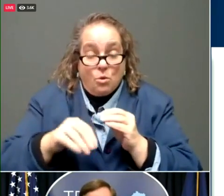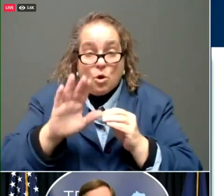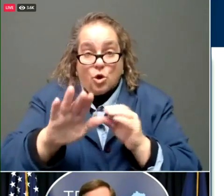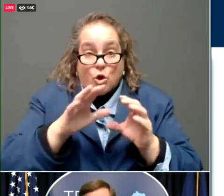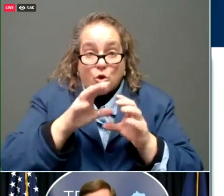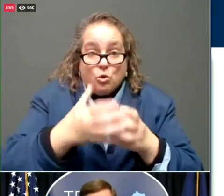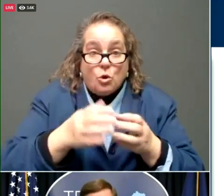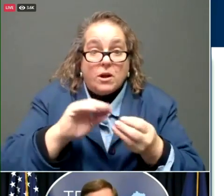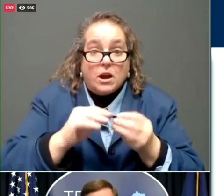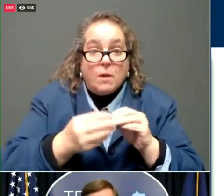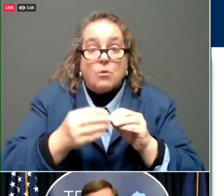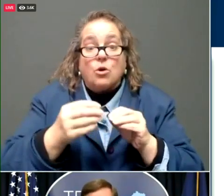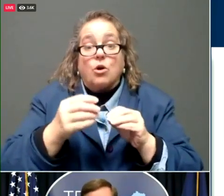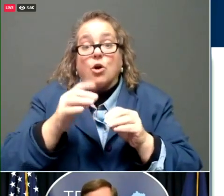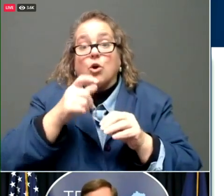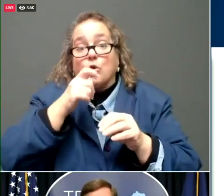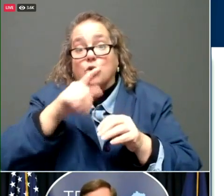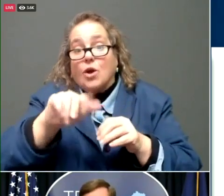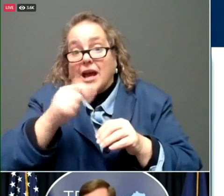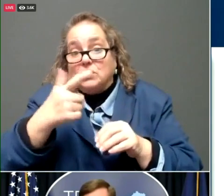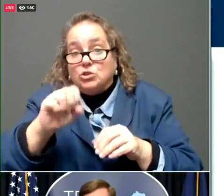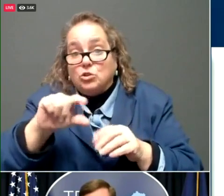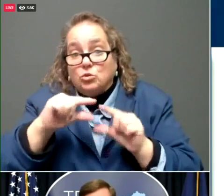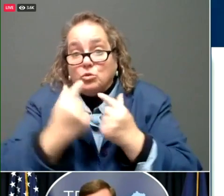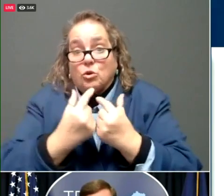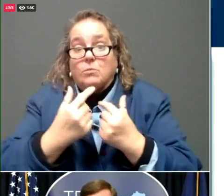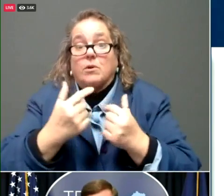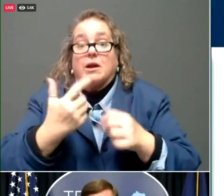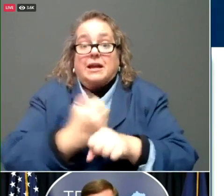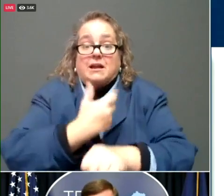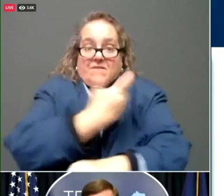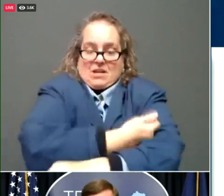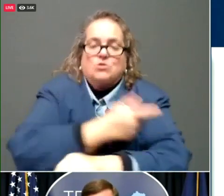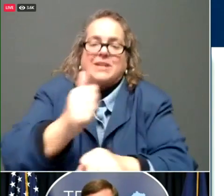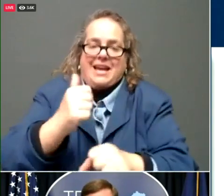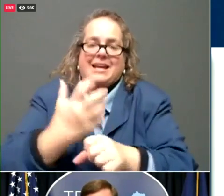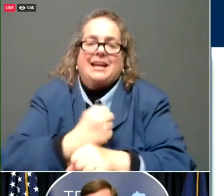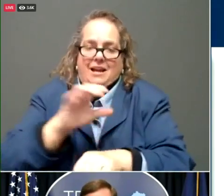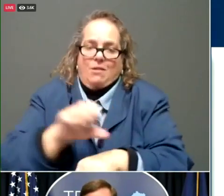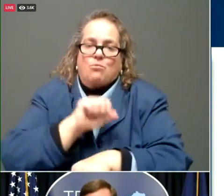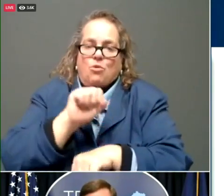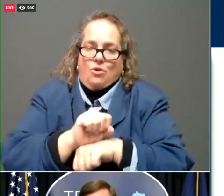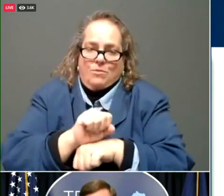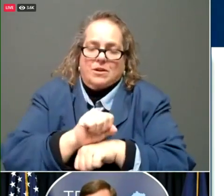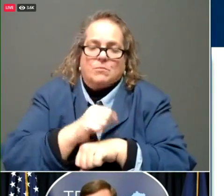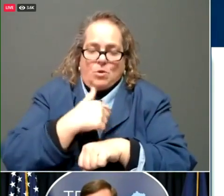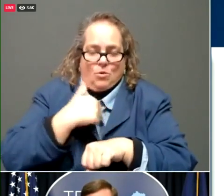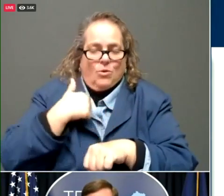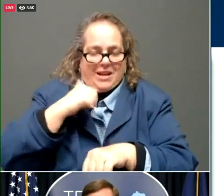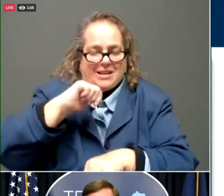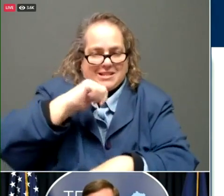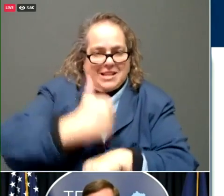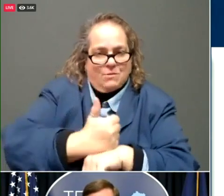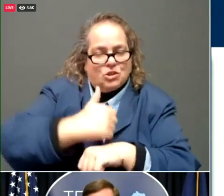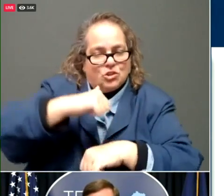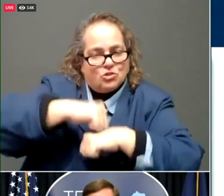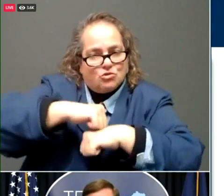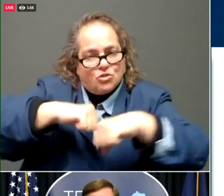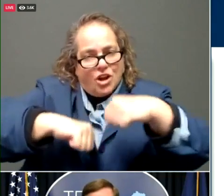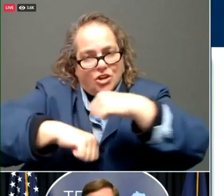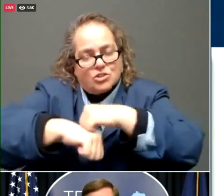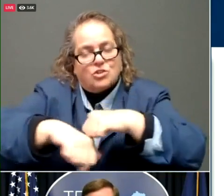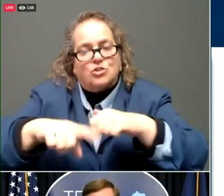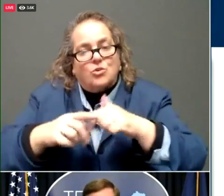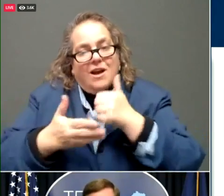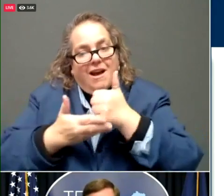vaccinated, the more likely it is that you're going to get an appointment. And by putting together this structure, that's going to help us, uh, to to